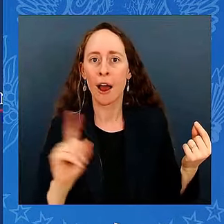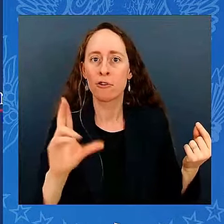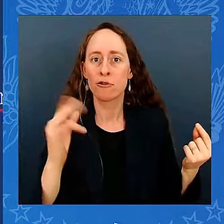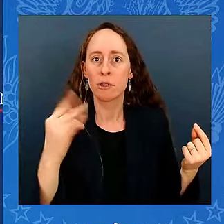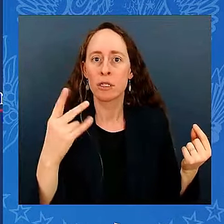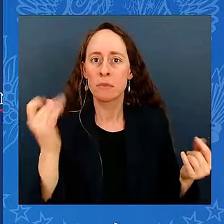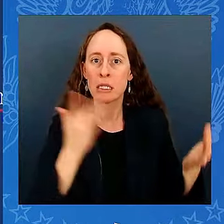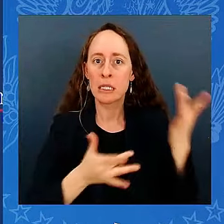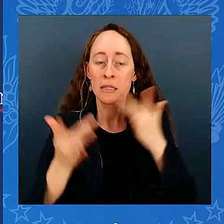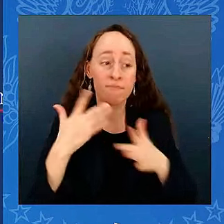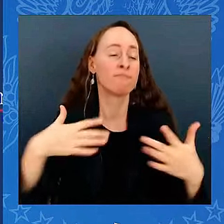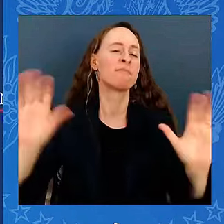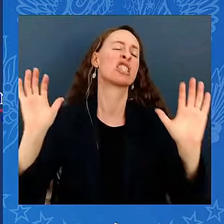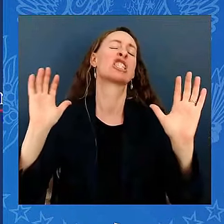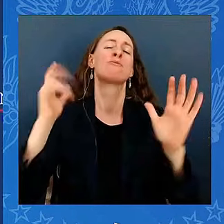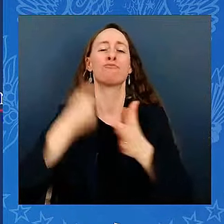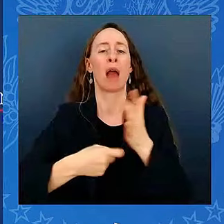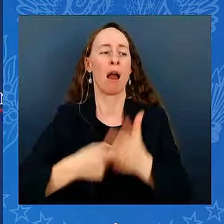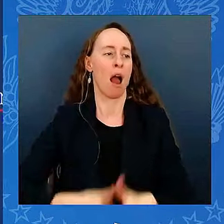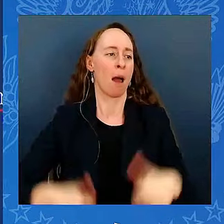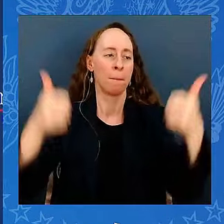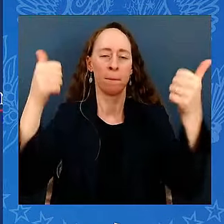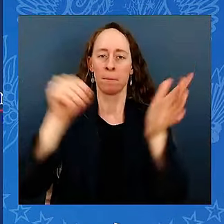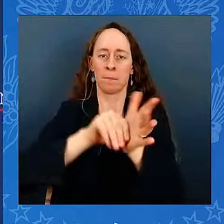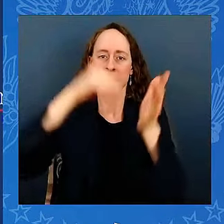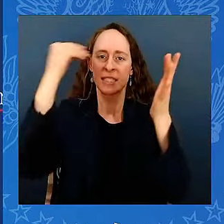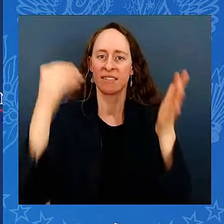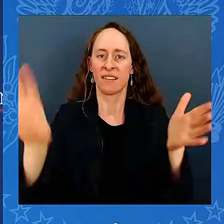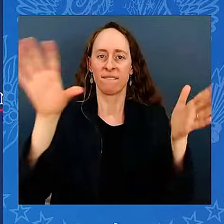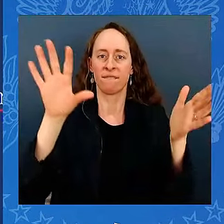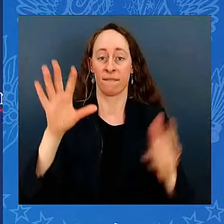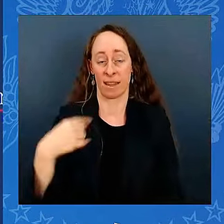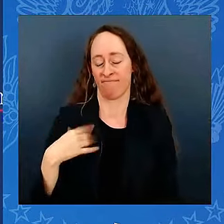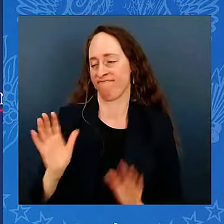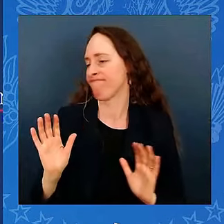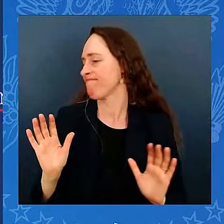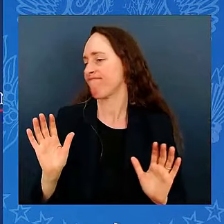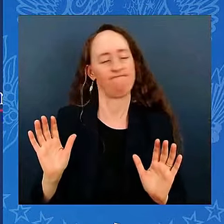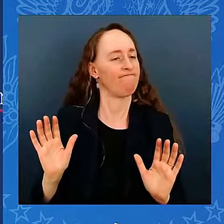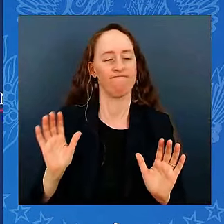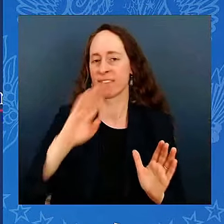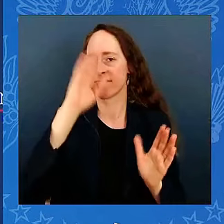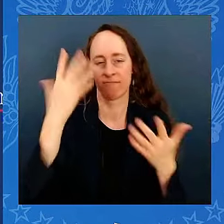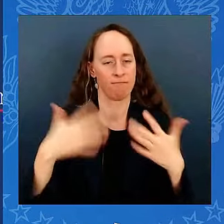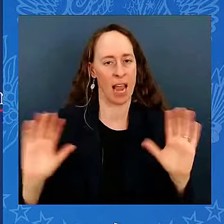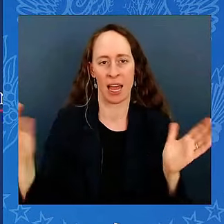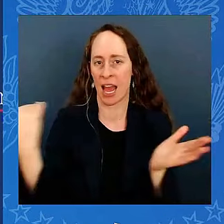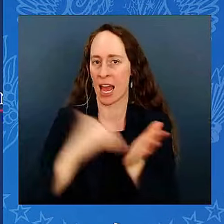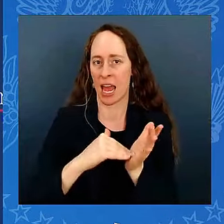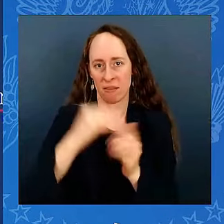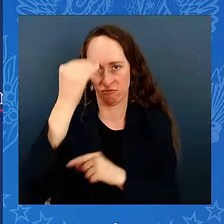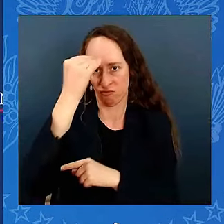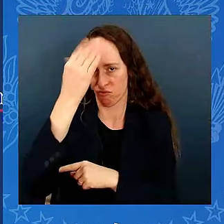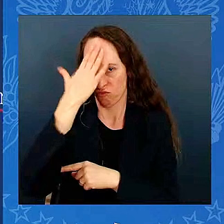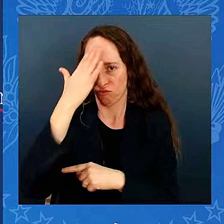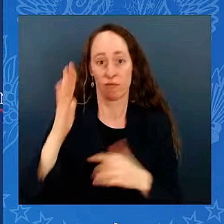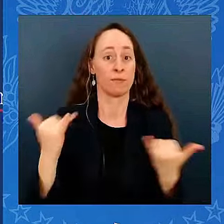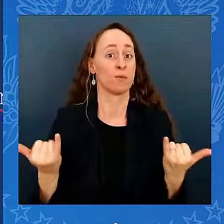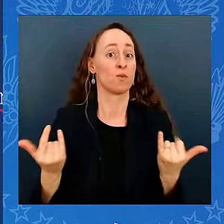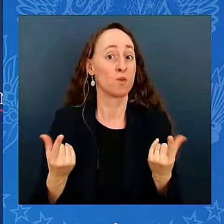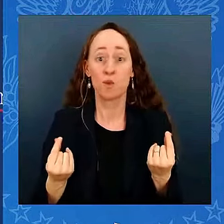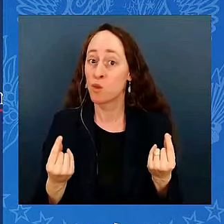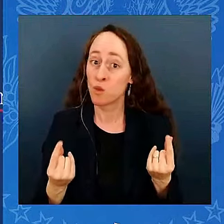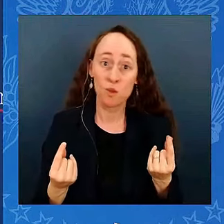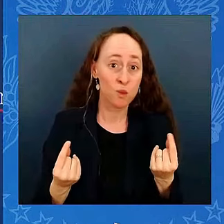that one of the best ways to strengthen our supply chain is to make sure the supply chain starts in America.